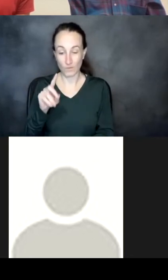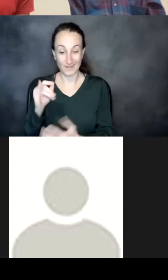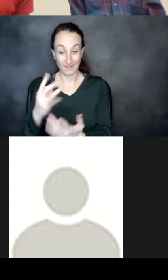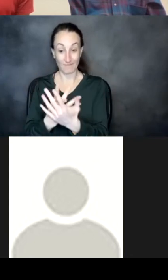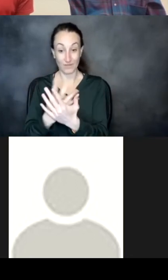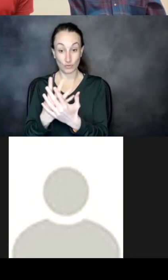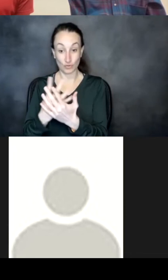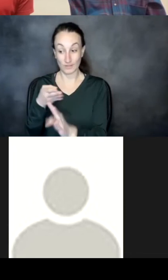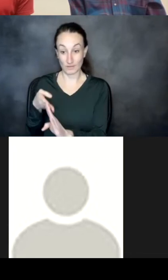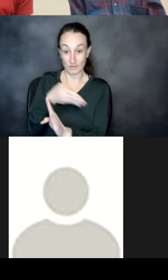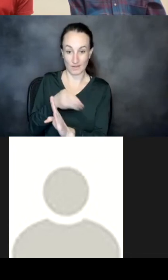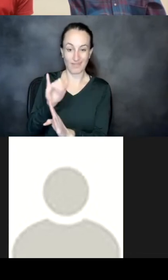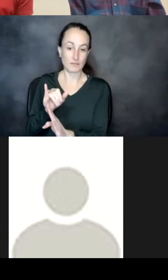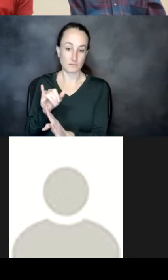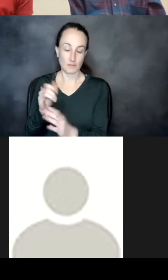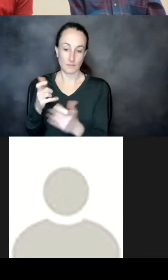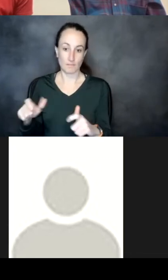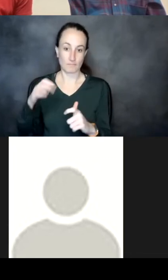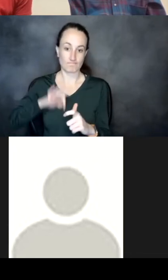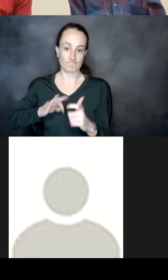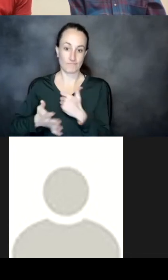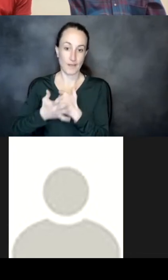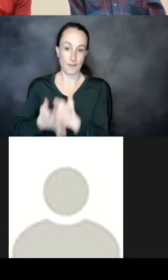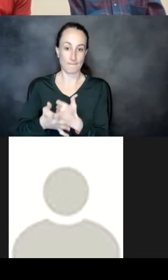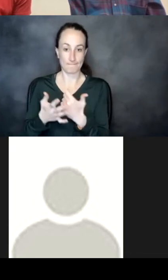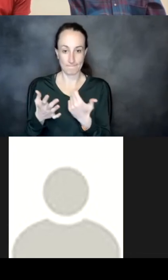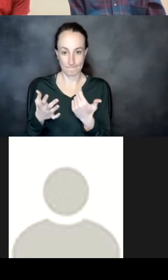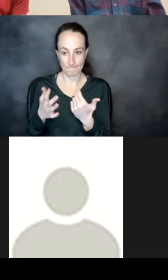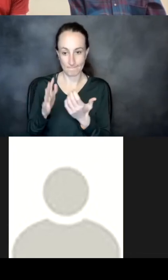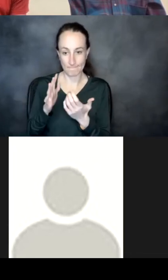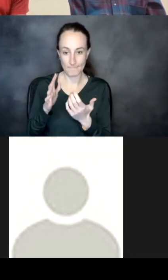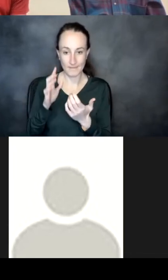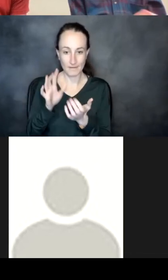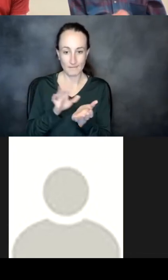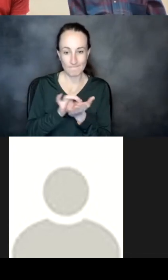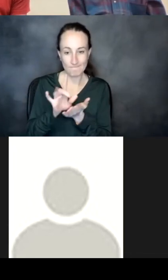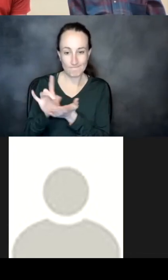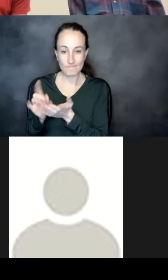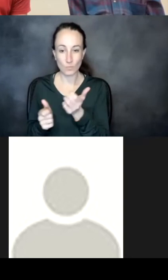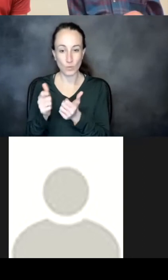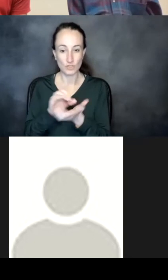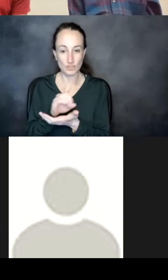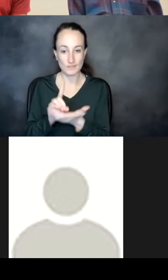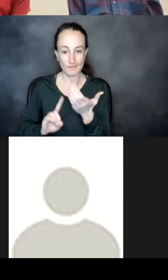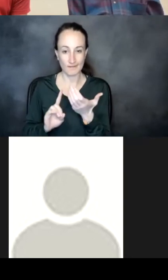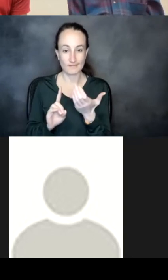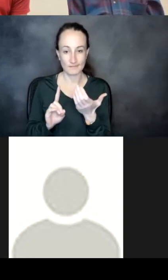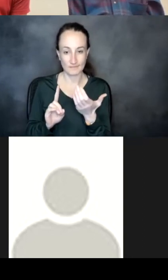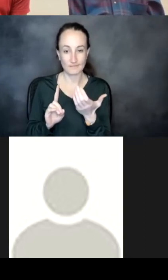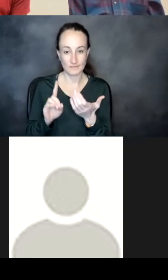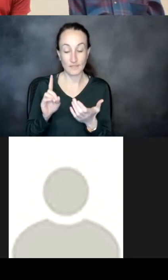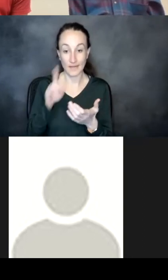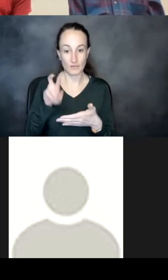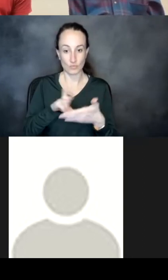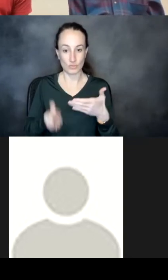we use with alpha fold has been a big help in kind of picking out uh what designs uh to move forward and